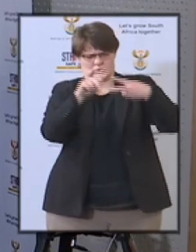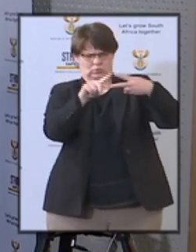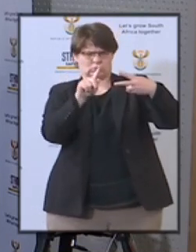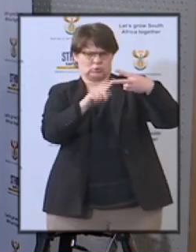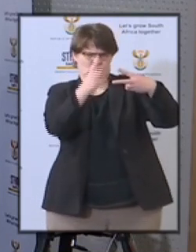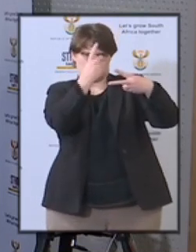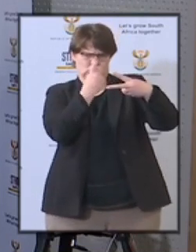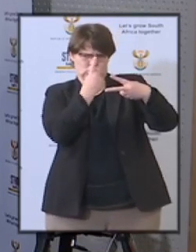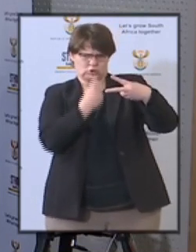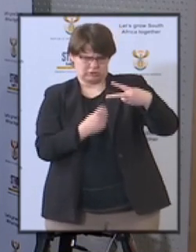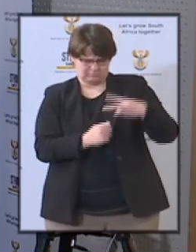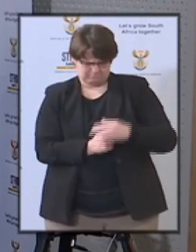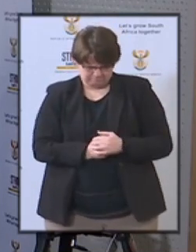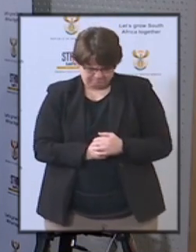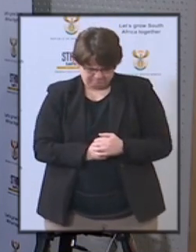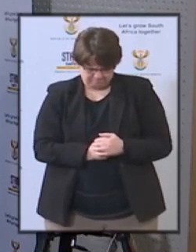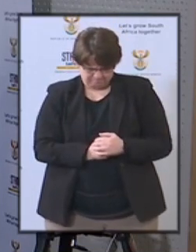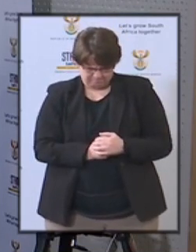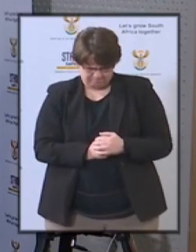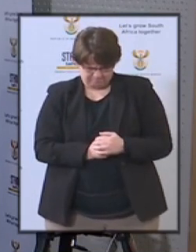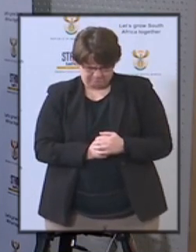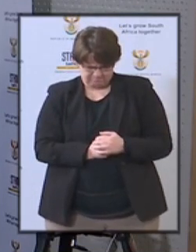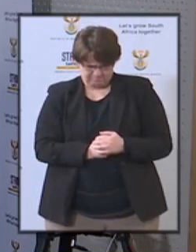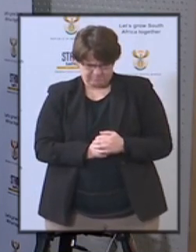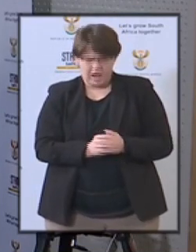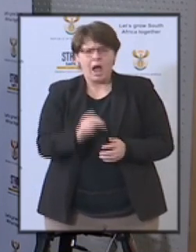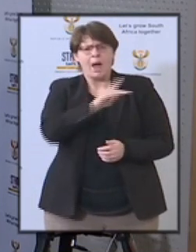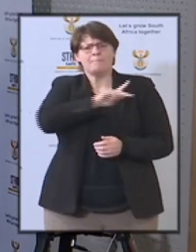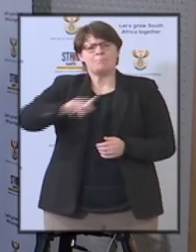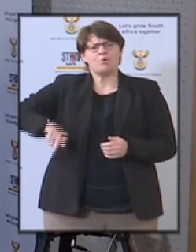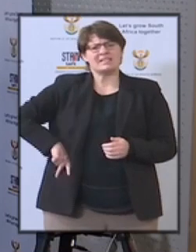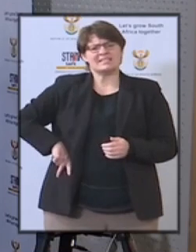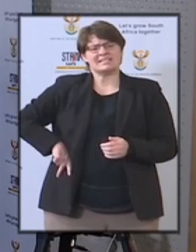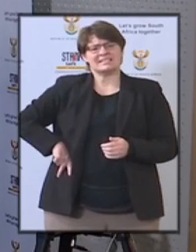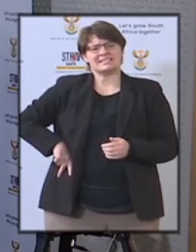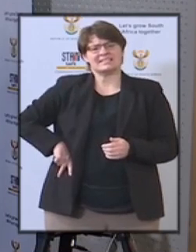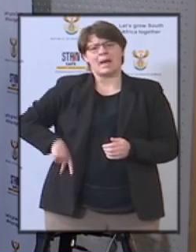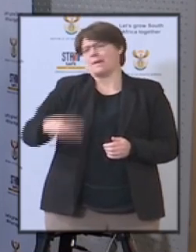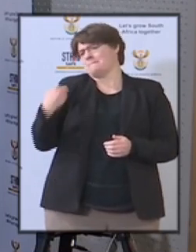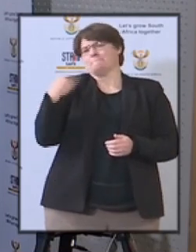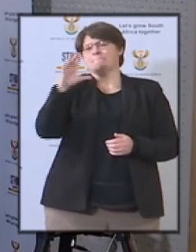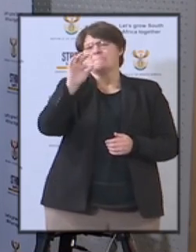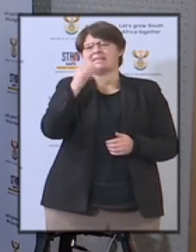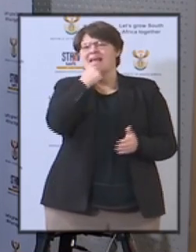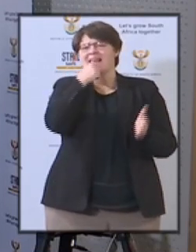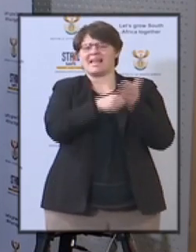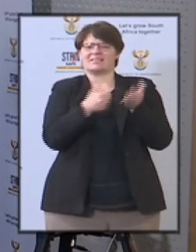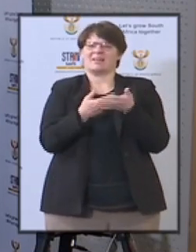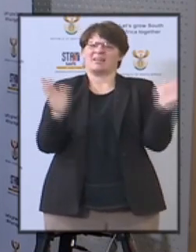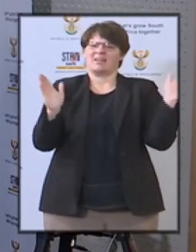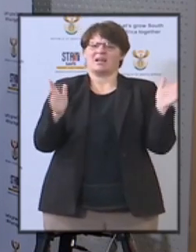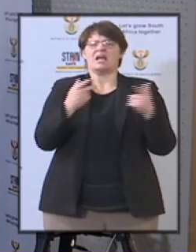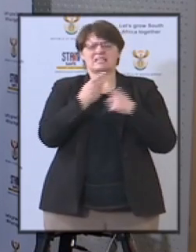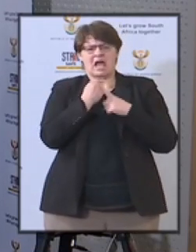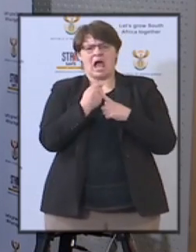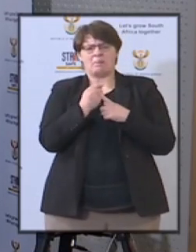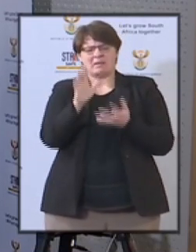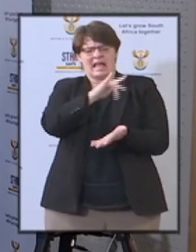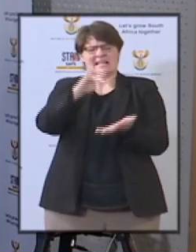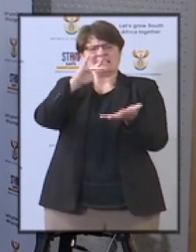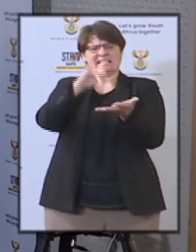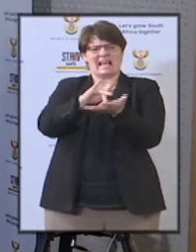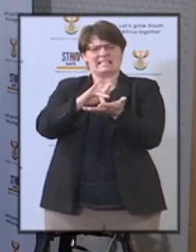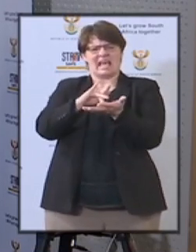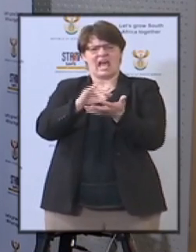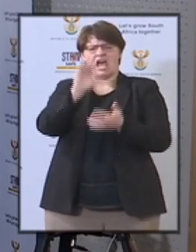um in the letter that the president uh releases on a monday he speaks about this fusion center and